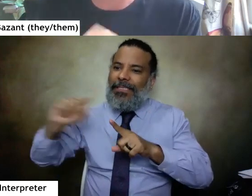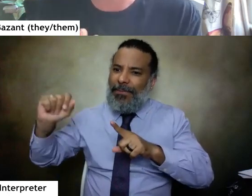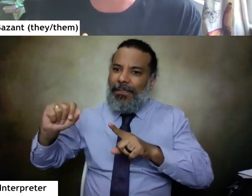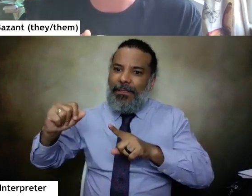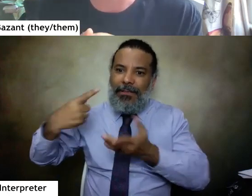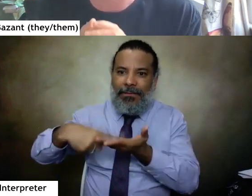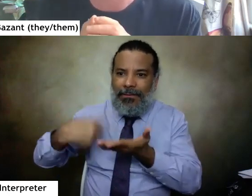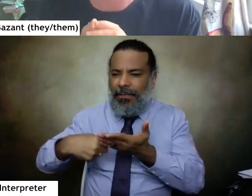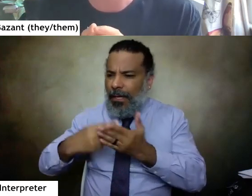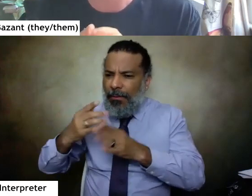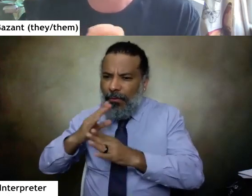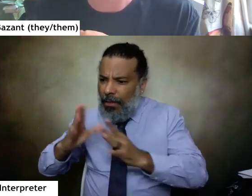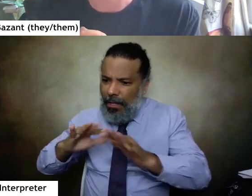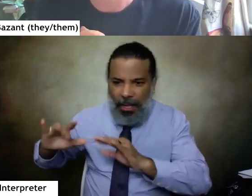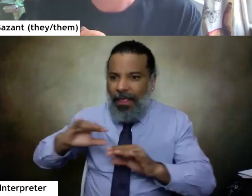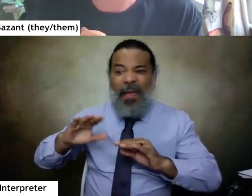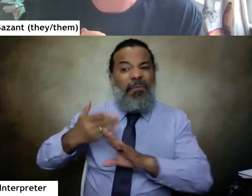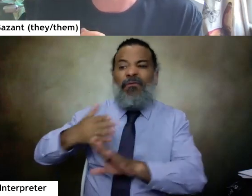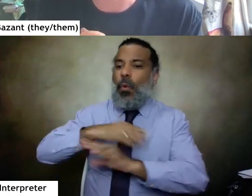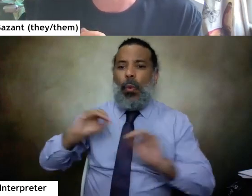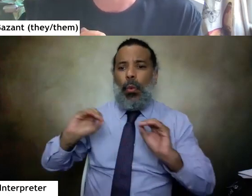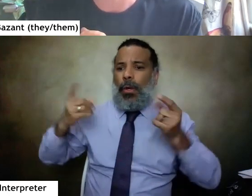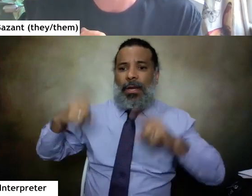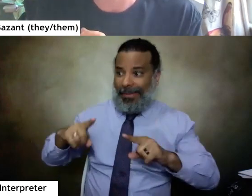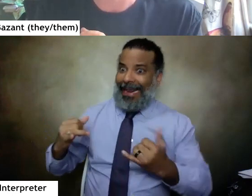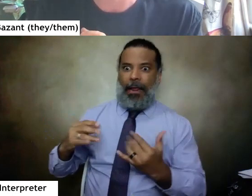between organizers that would not have happened otherwise.